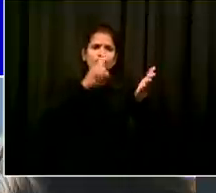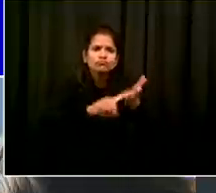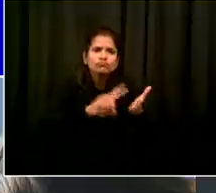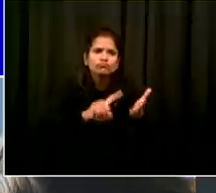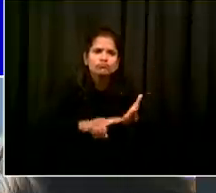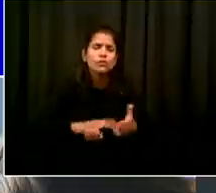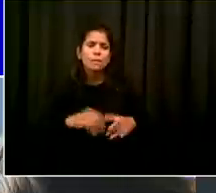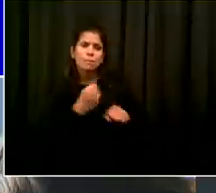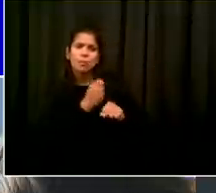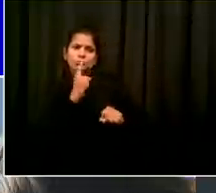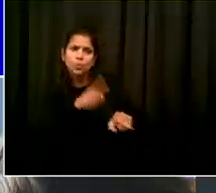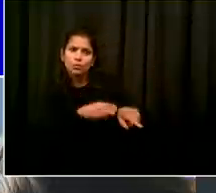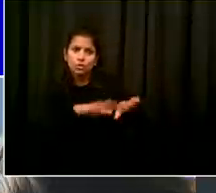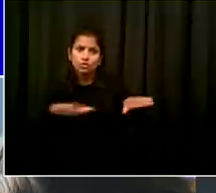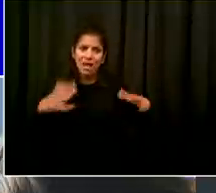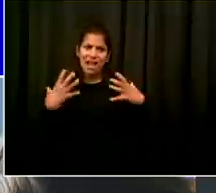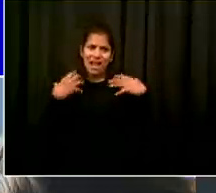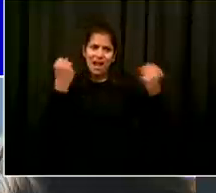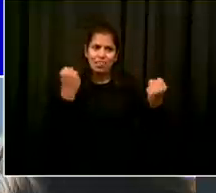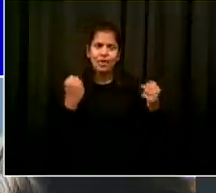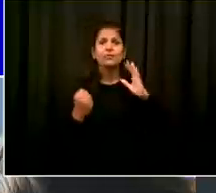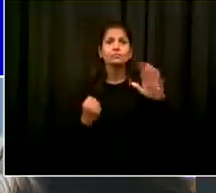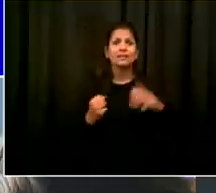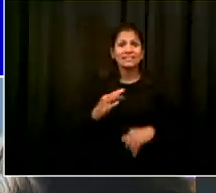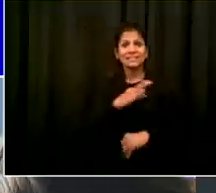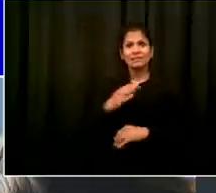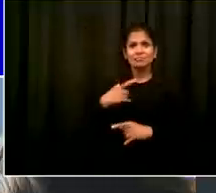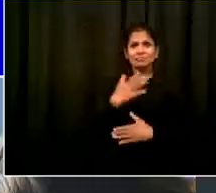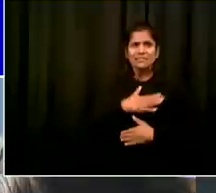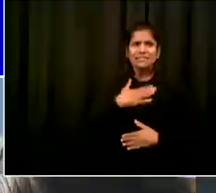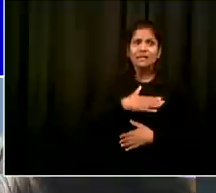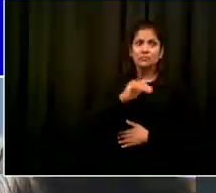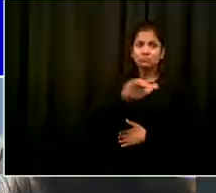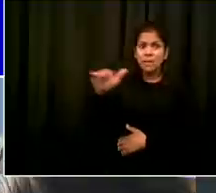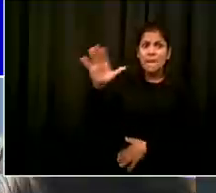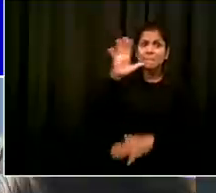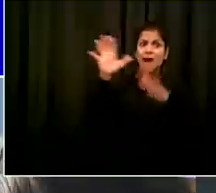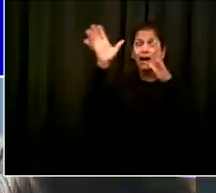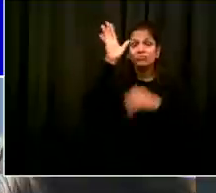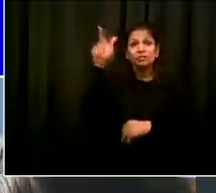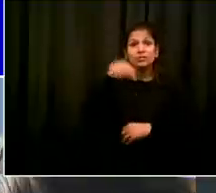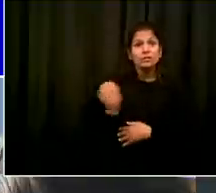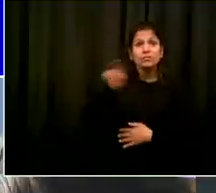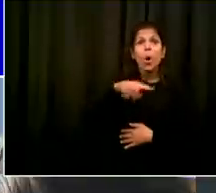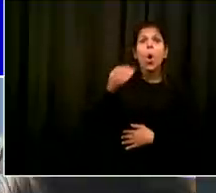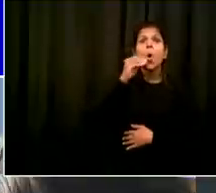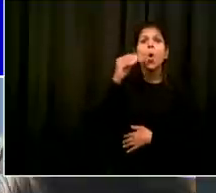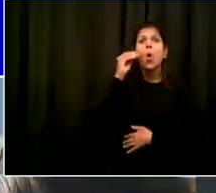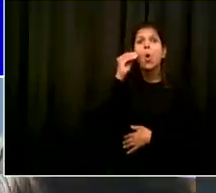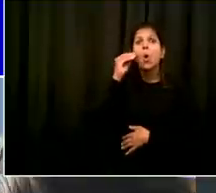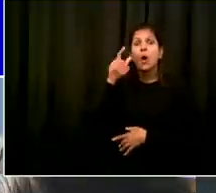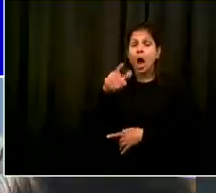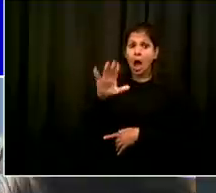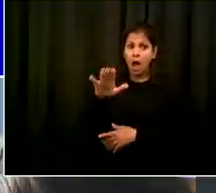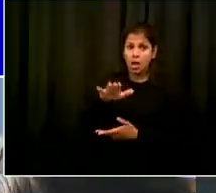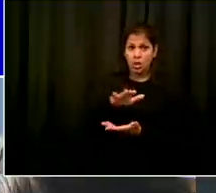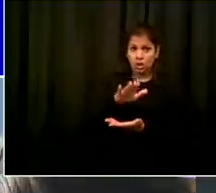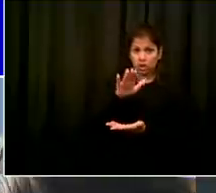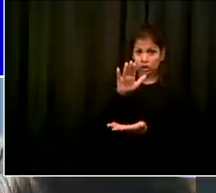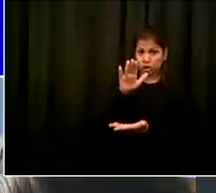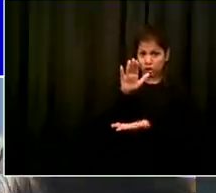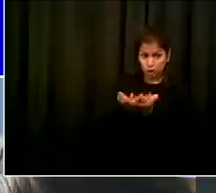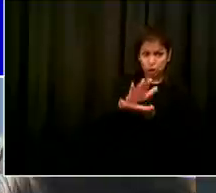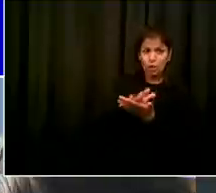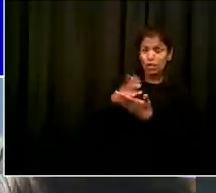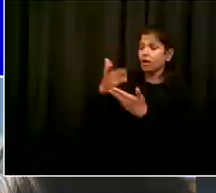temperature in the morning and record it on a health screening form you can do that online or you can do that literally on paper and make sure